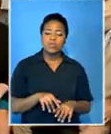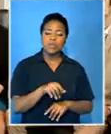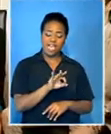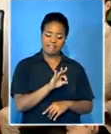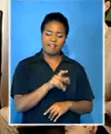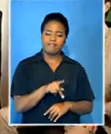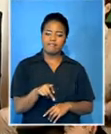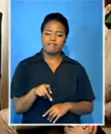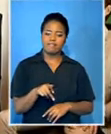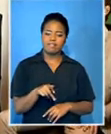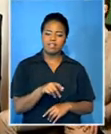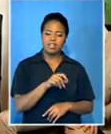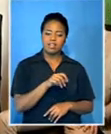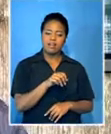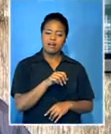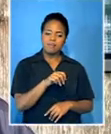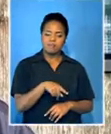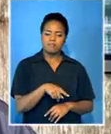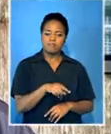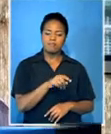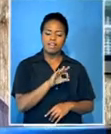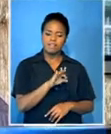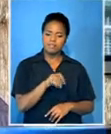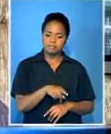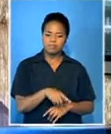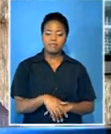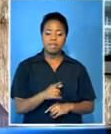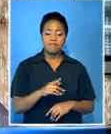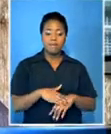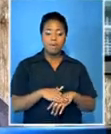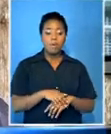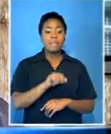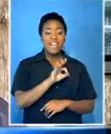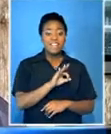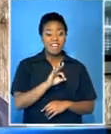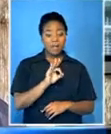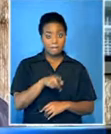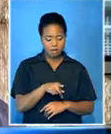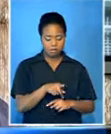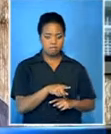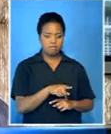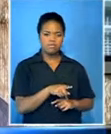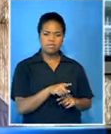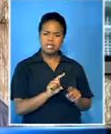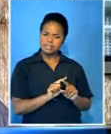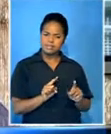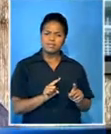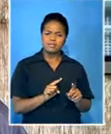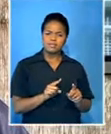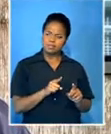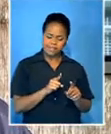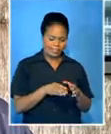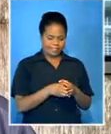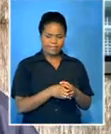seems to be capitalising on this. If you become bigger and bigger all the time, it's very difficult to look after specific interests, like maybe minority